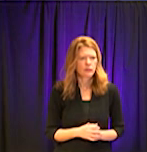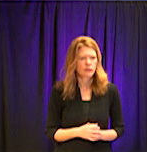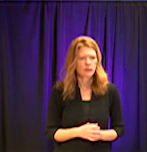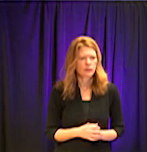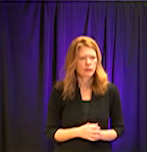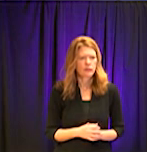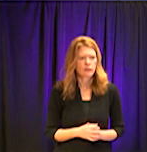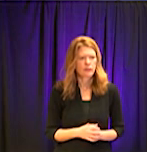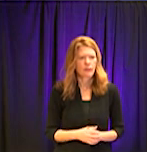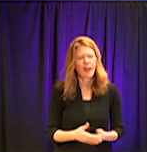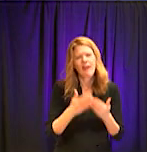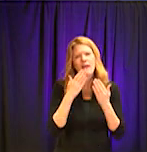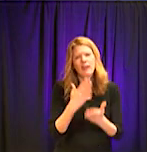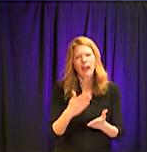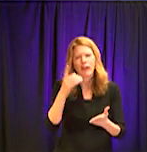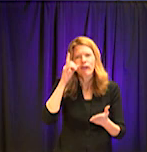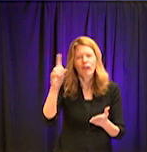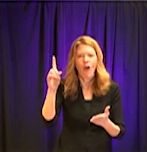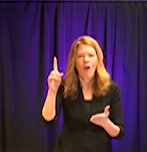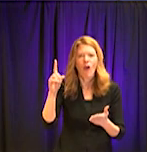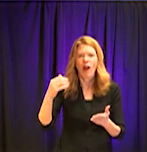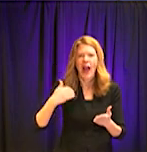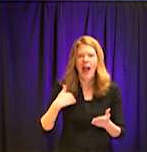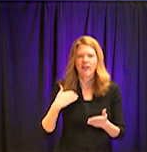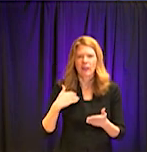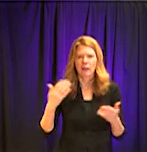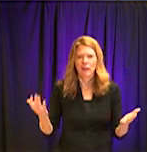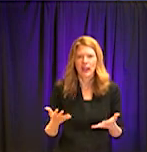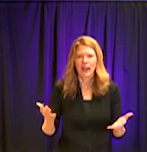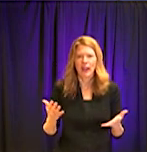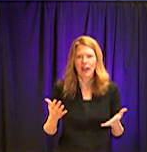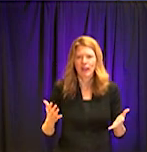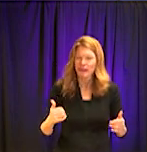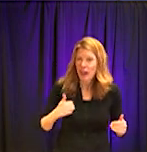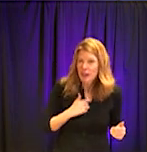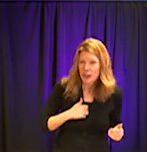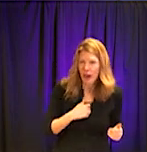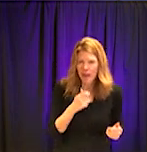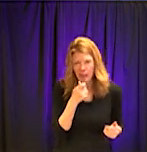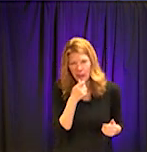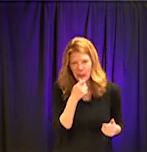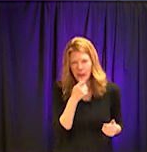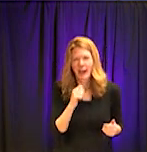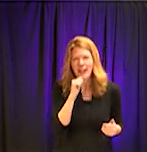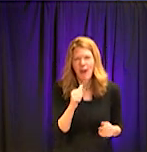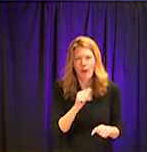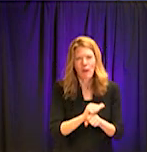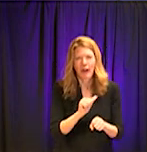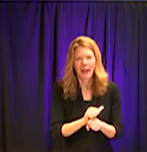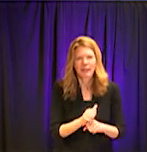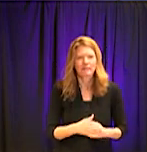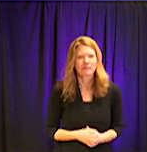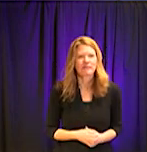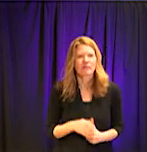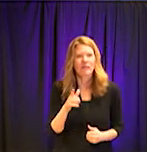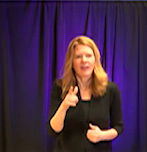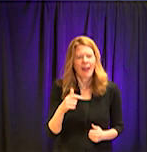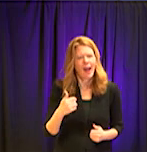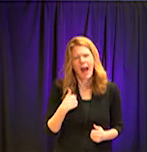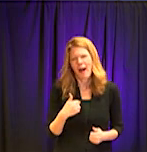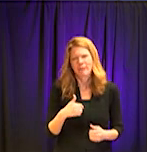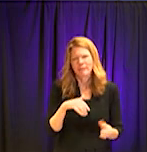Thanks so much for hosting. It always helps when we can hear you. It does help. You know, doctors sometimes need, you know, help with the technology.